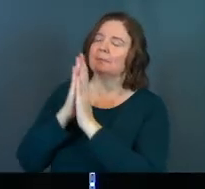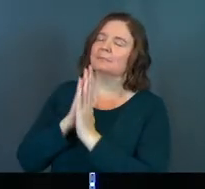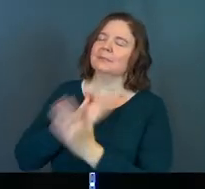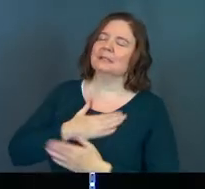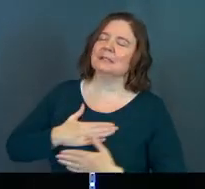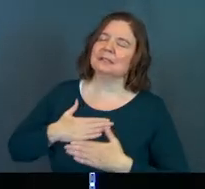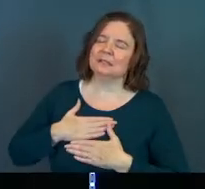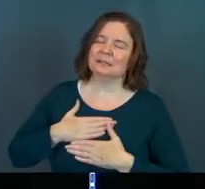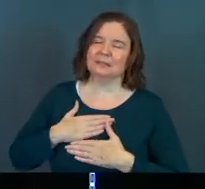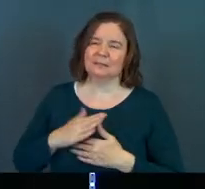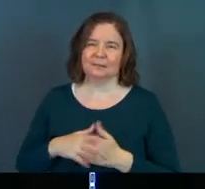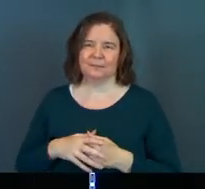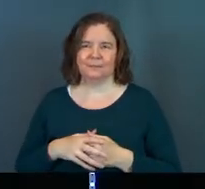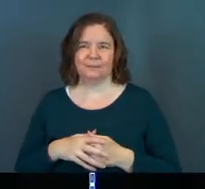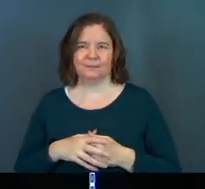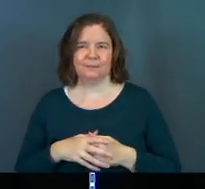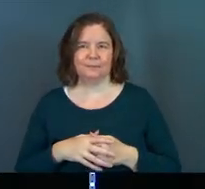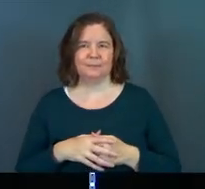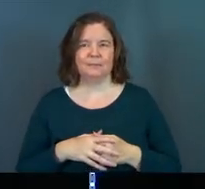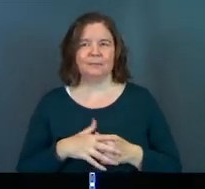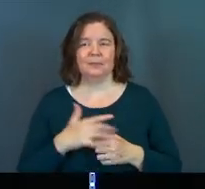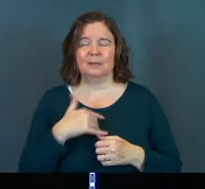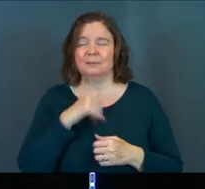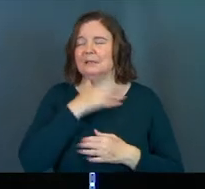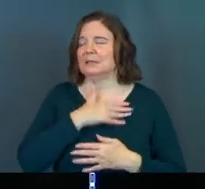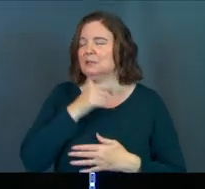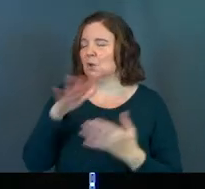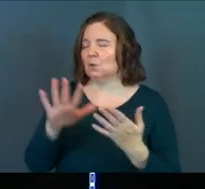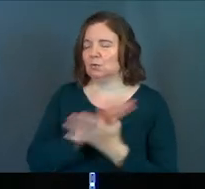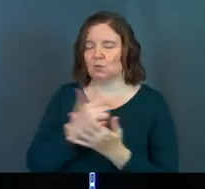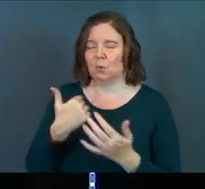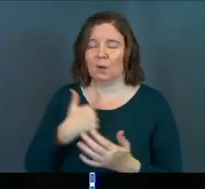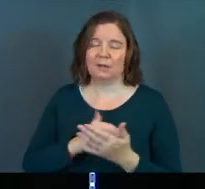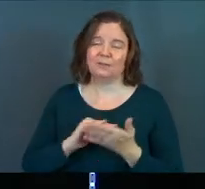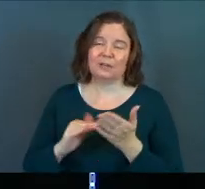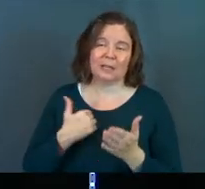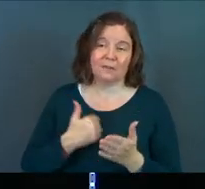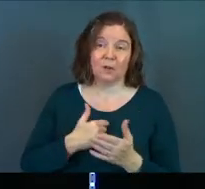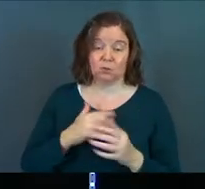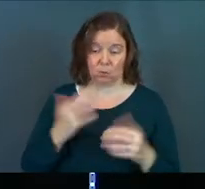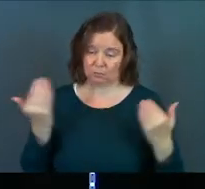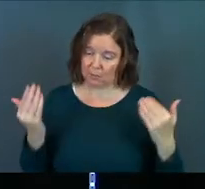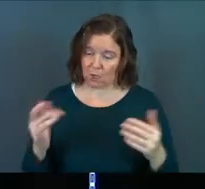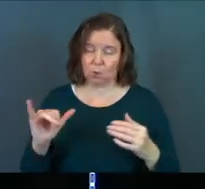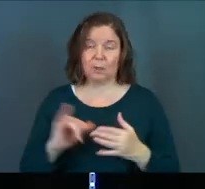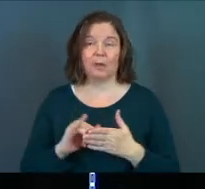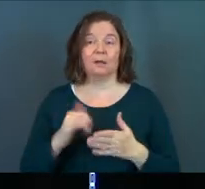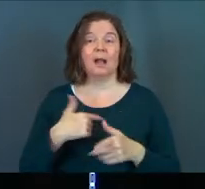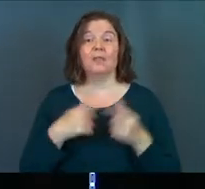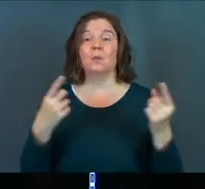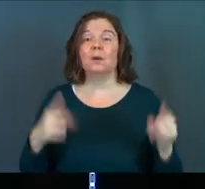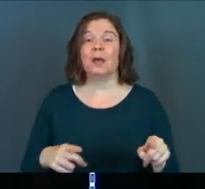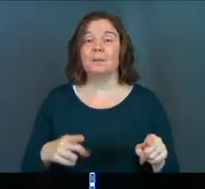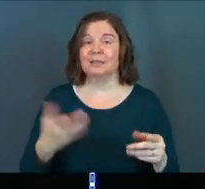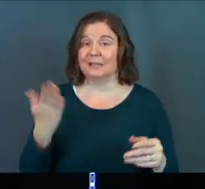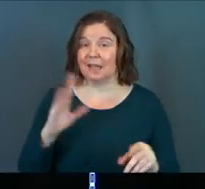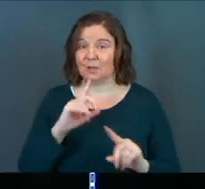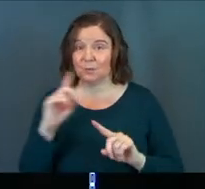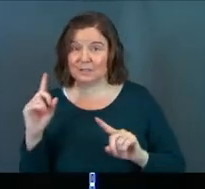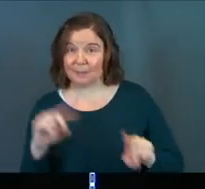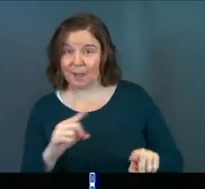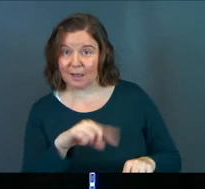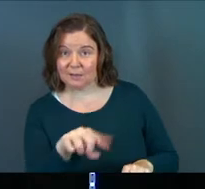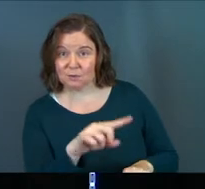please do not, do not destroy us. Forgive us. So they do that. And here's what happens. Here's how God